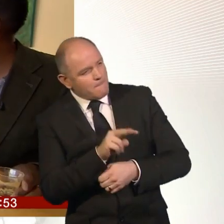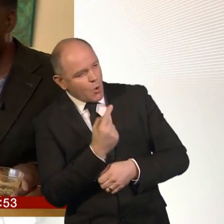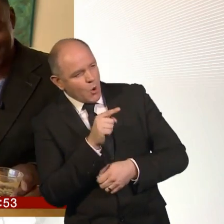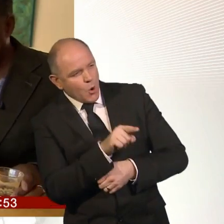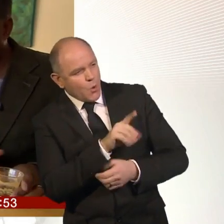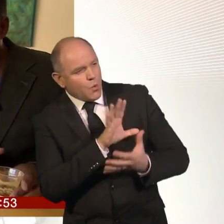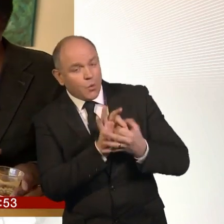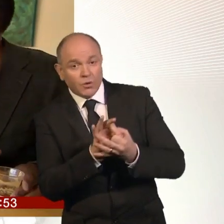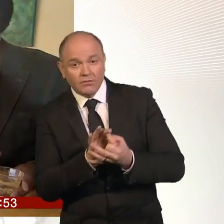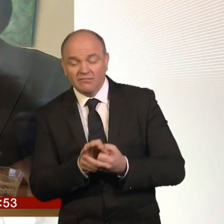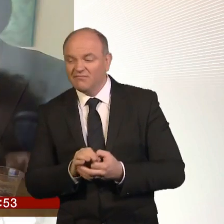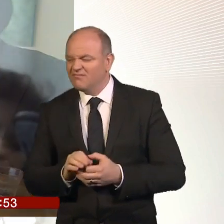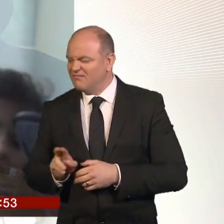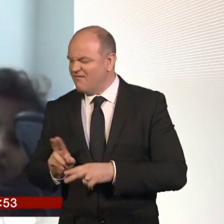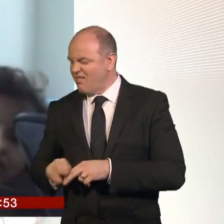conditions or something, yeah. Yes.